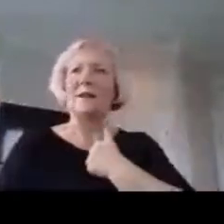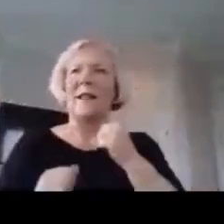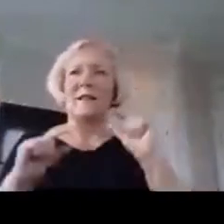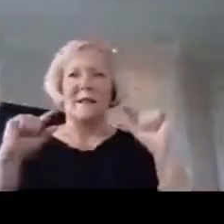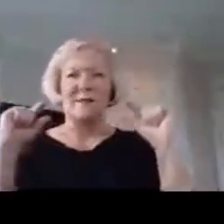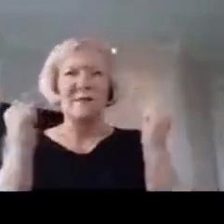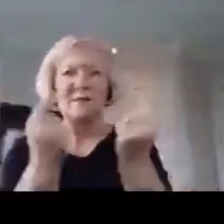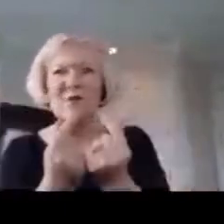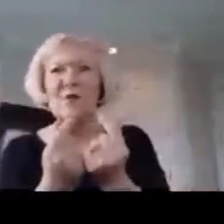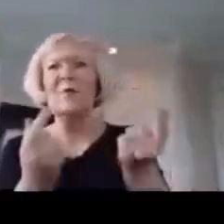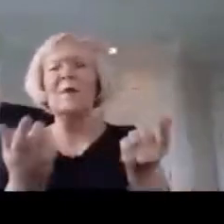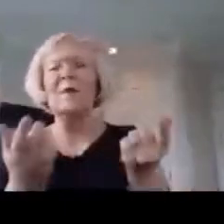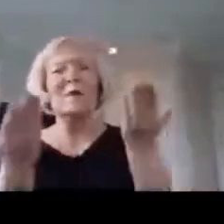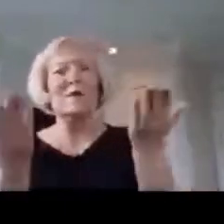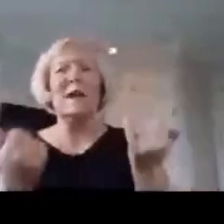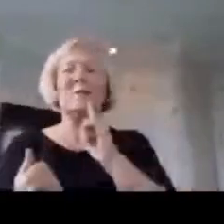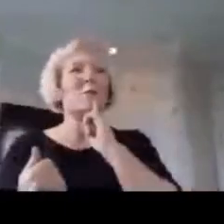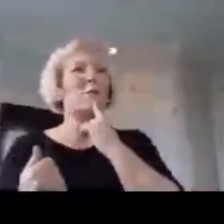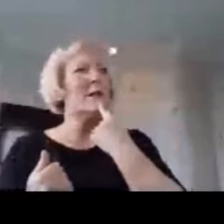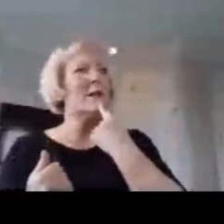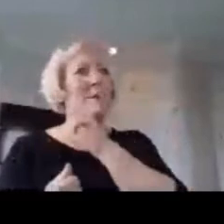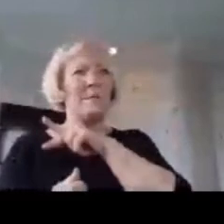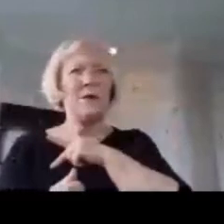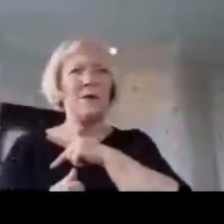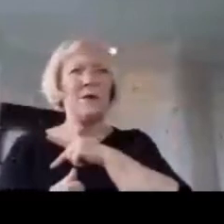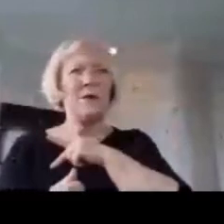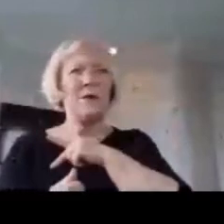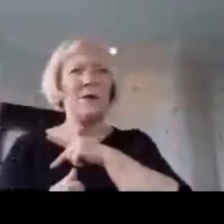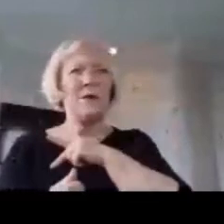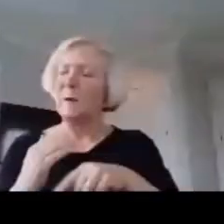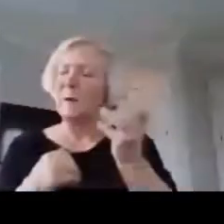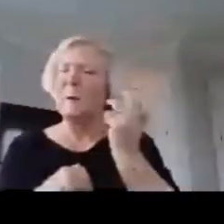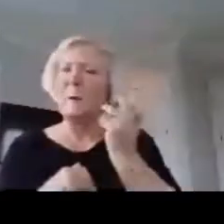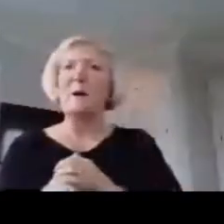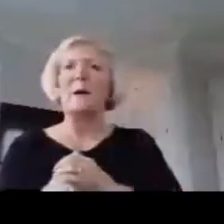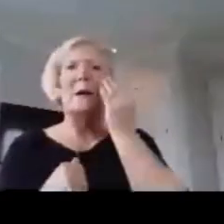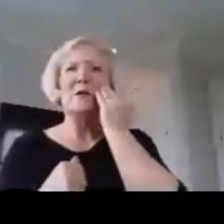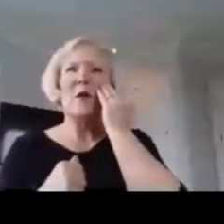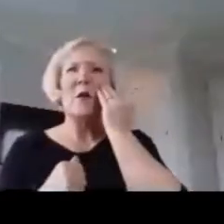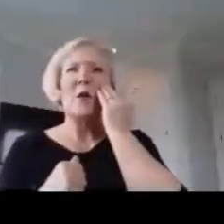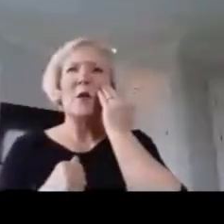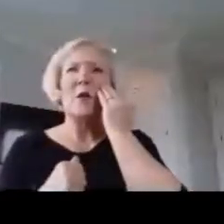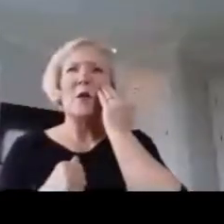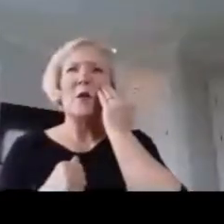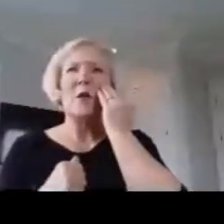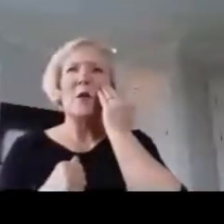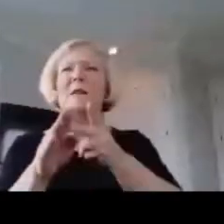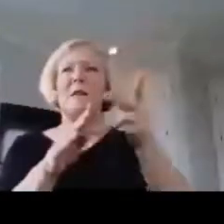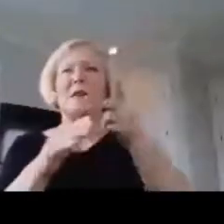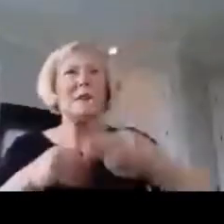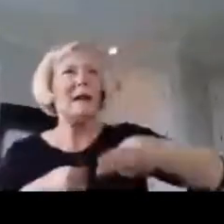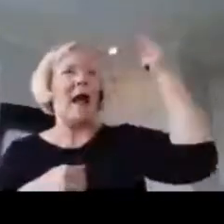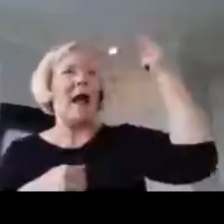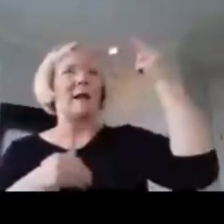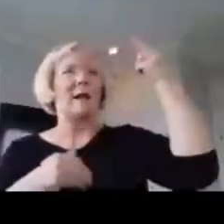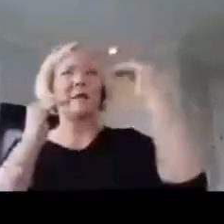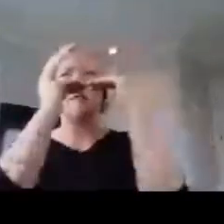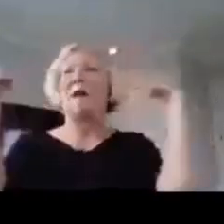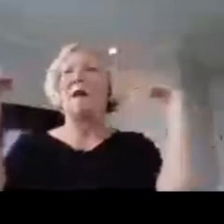significance. National Board-certification is known as our profession's highest mark of accomplished teaching.